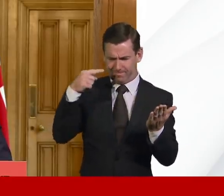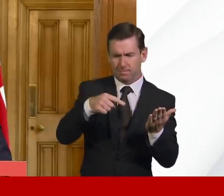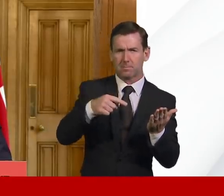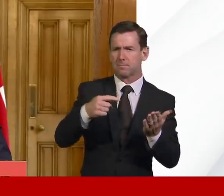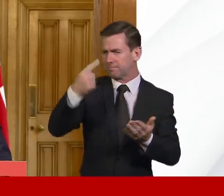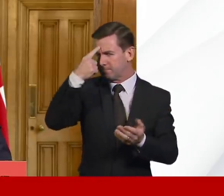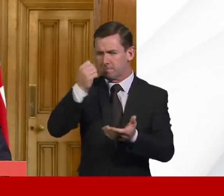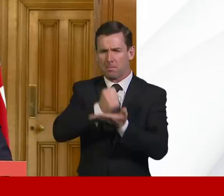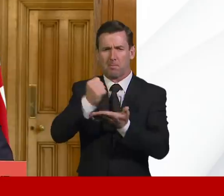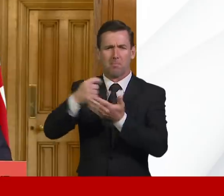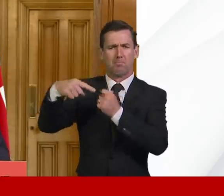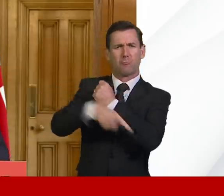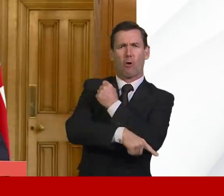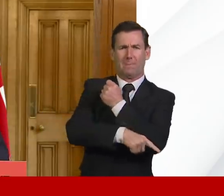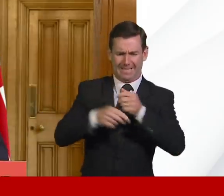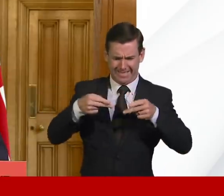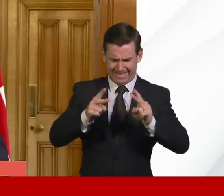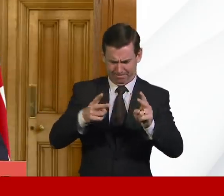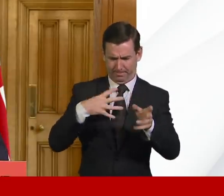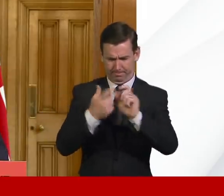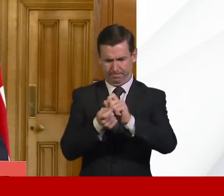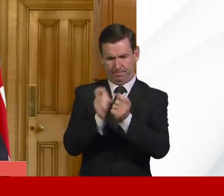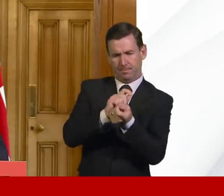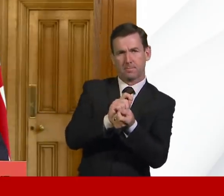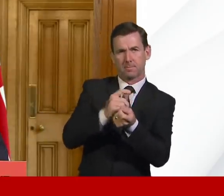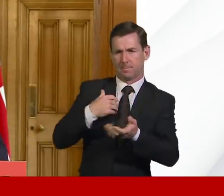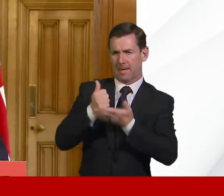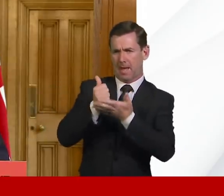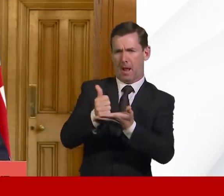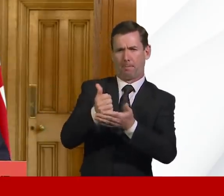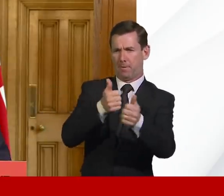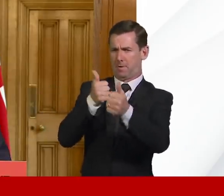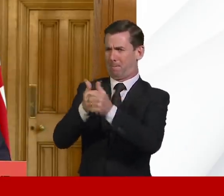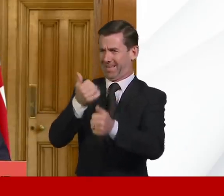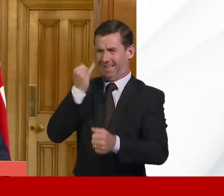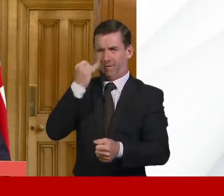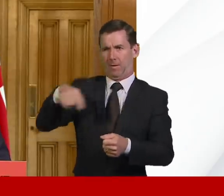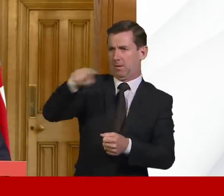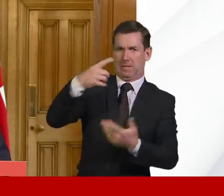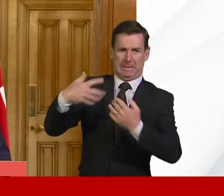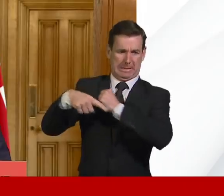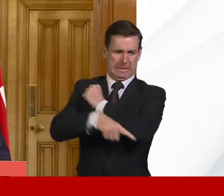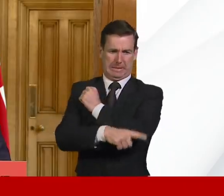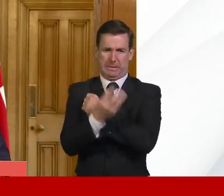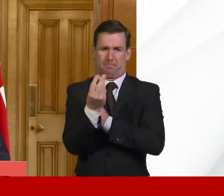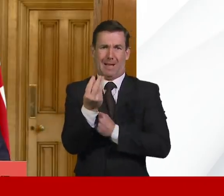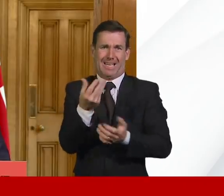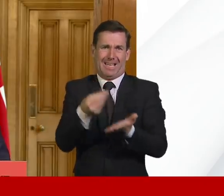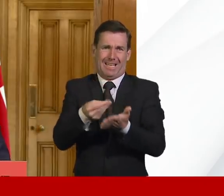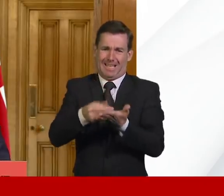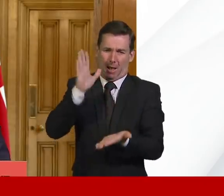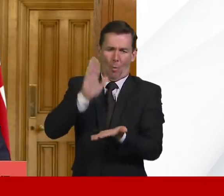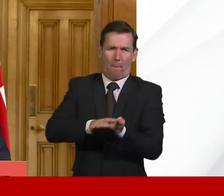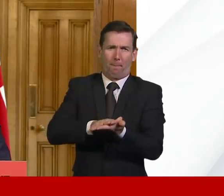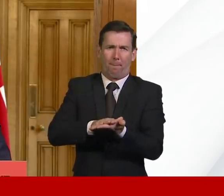provides the legal options for companies running into major difficulties. Our overriding objective is to help